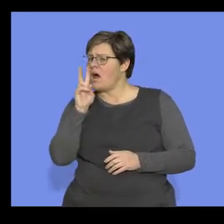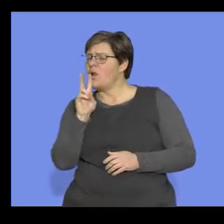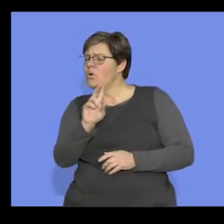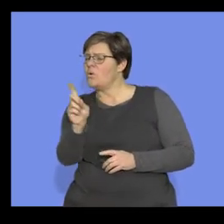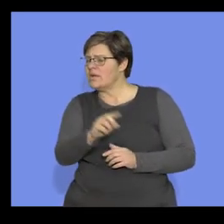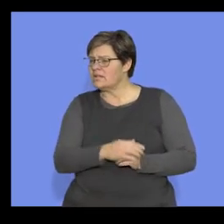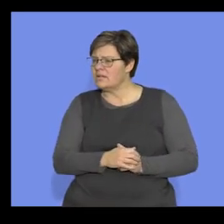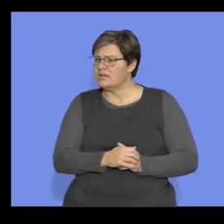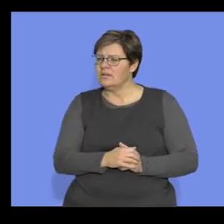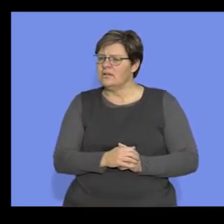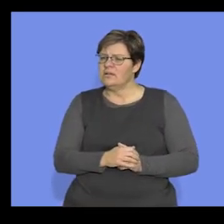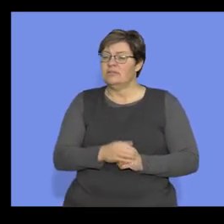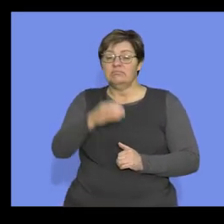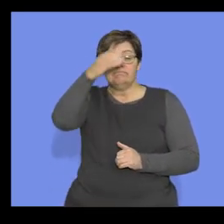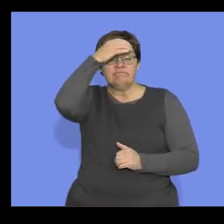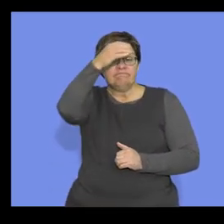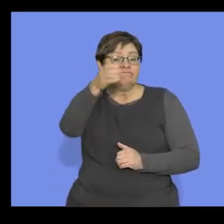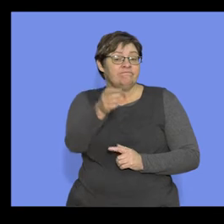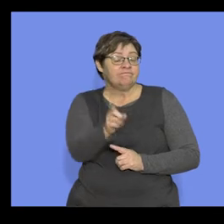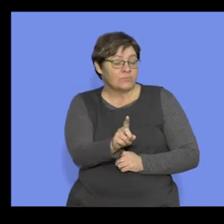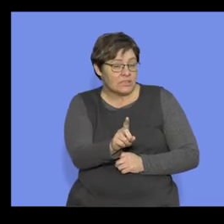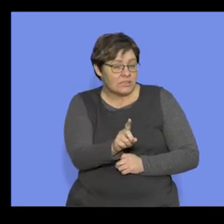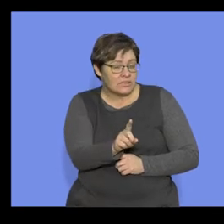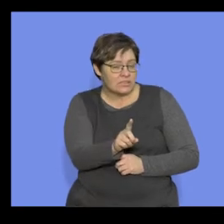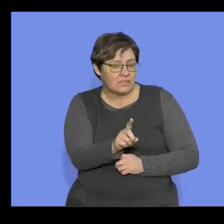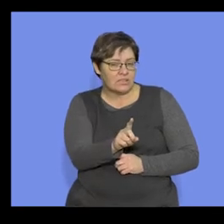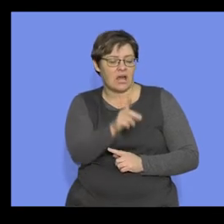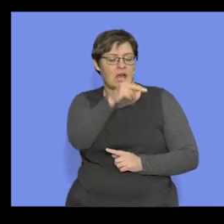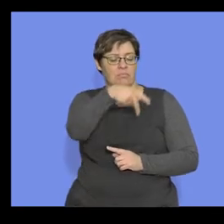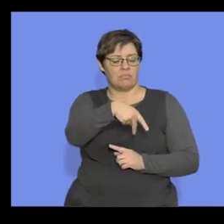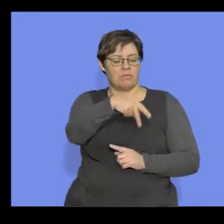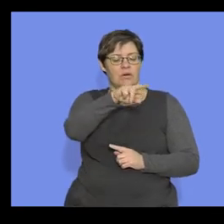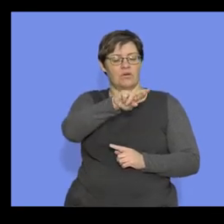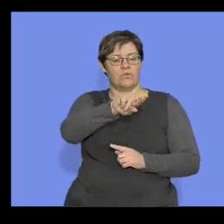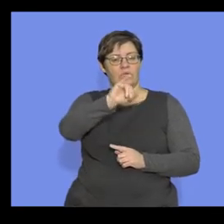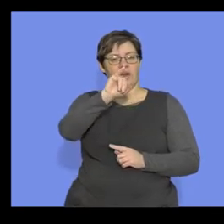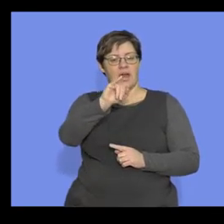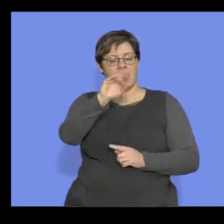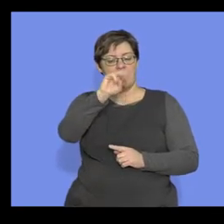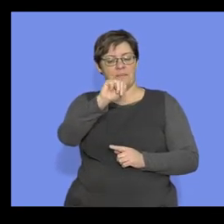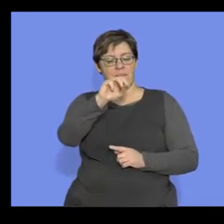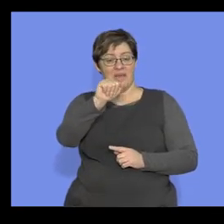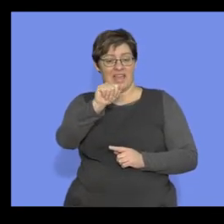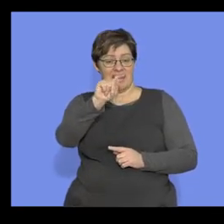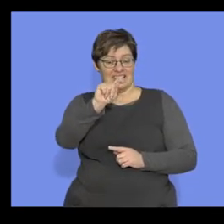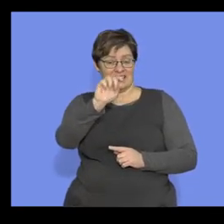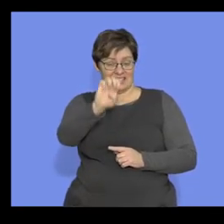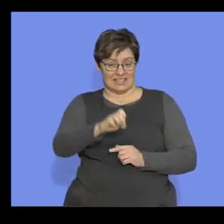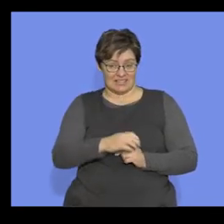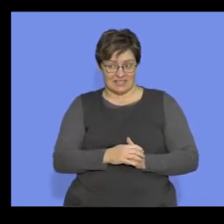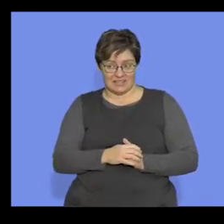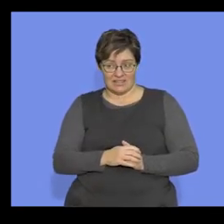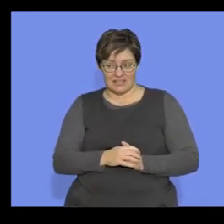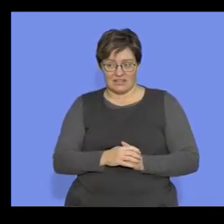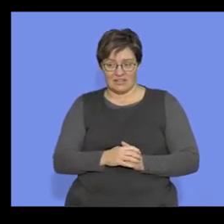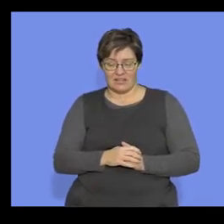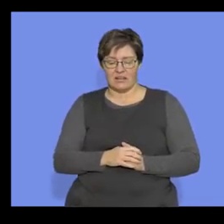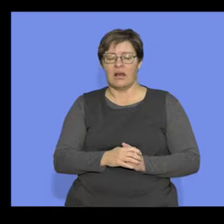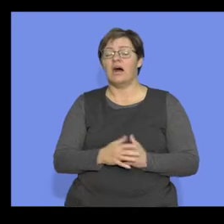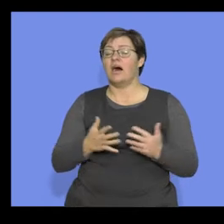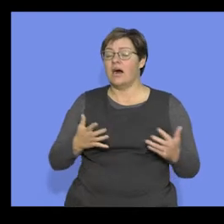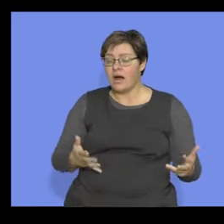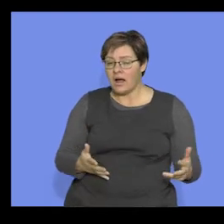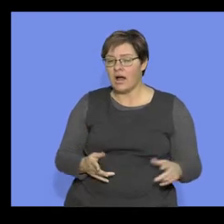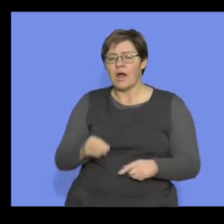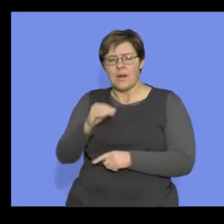we're looking at this whole concept of a primate. We fall under this order, that primate.